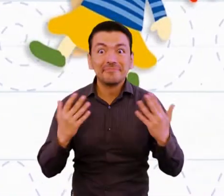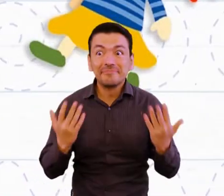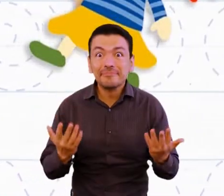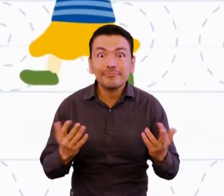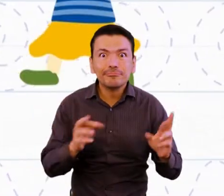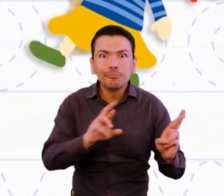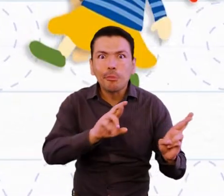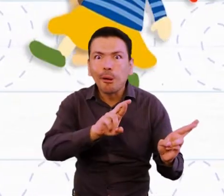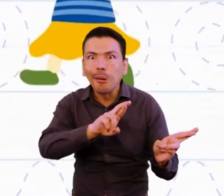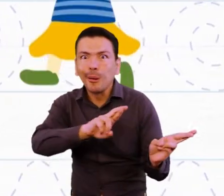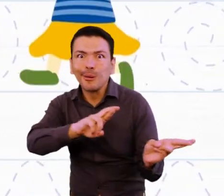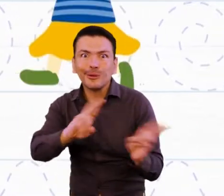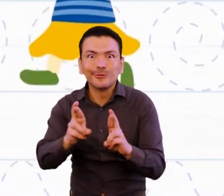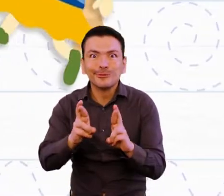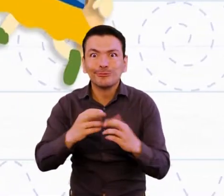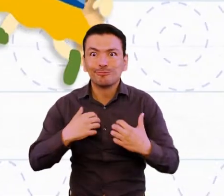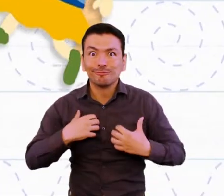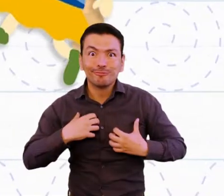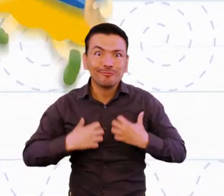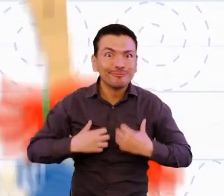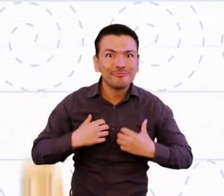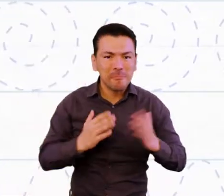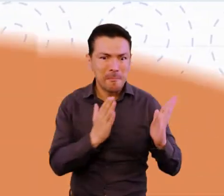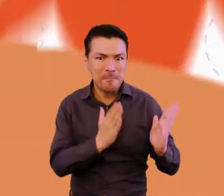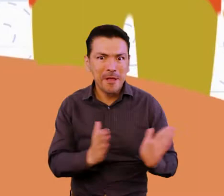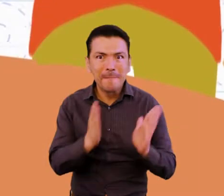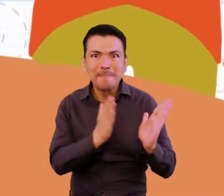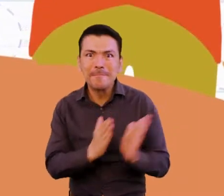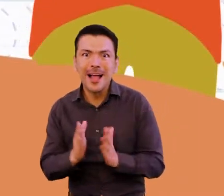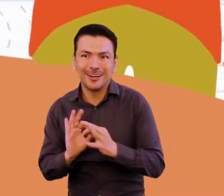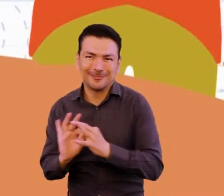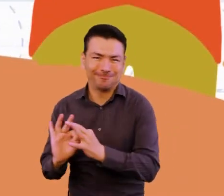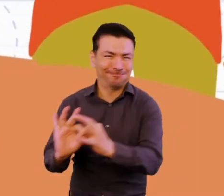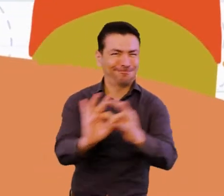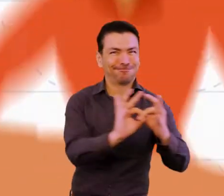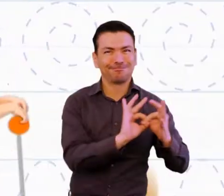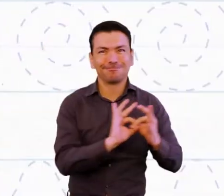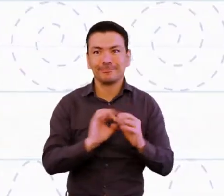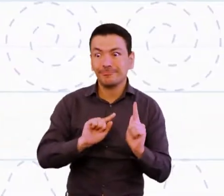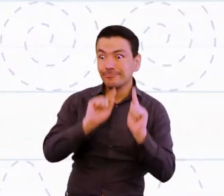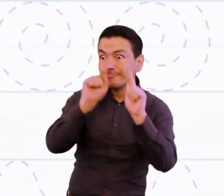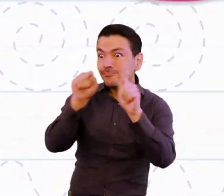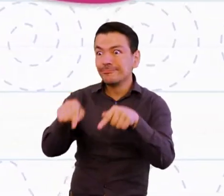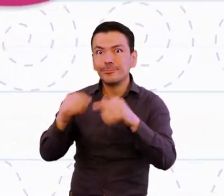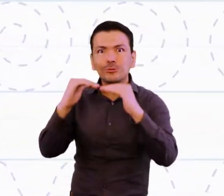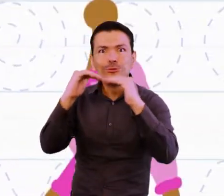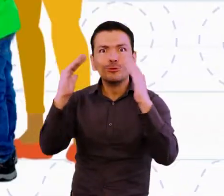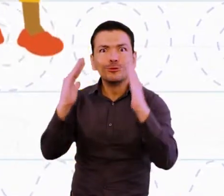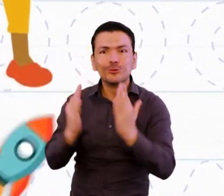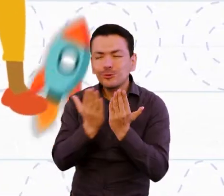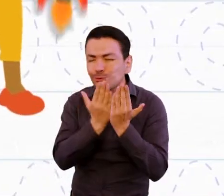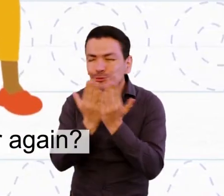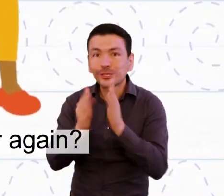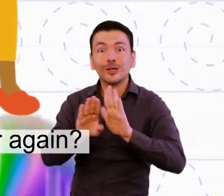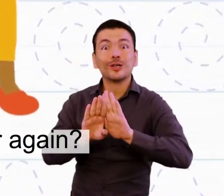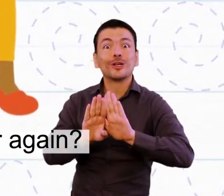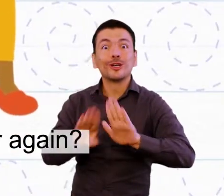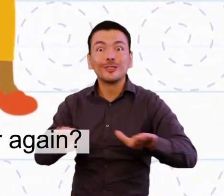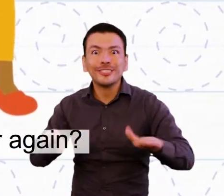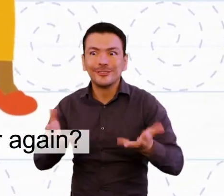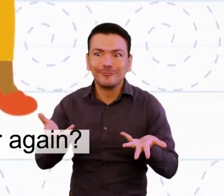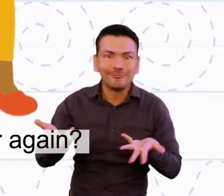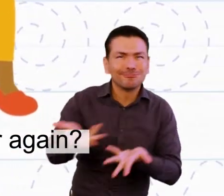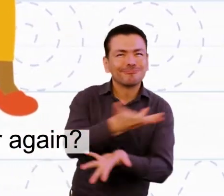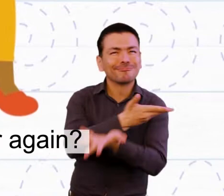it's time get ready everybody's on the move we're getting ready to go back to school isn't it